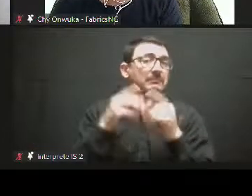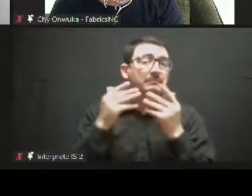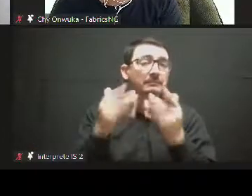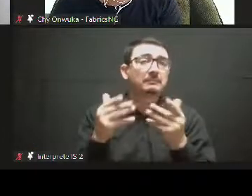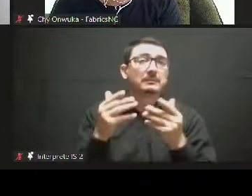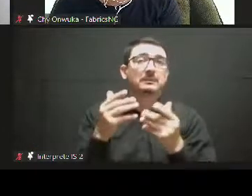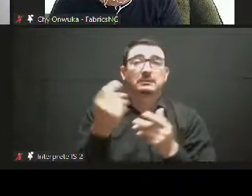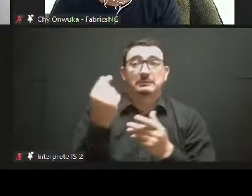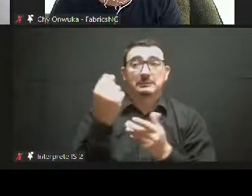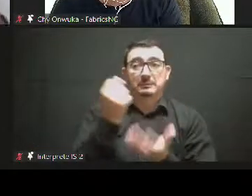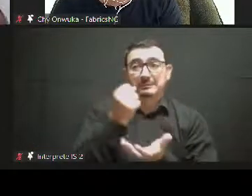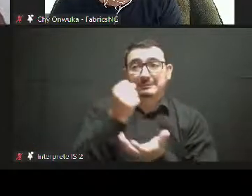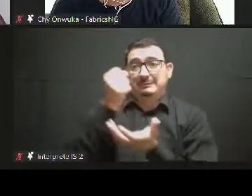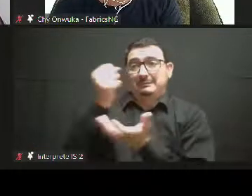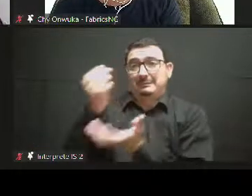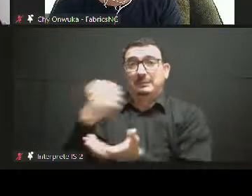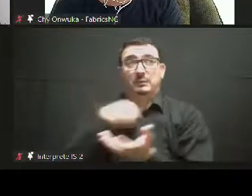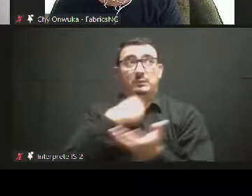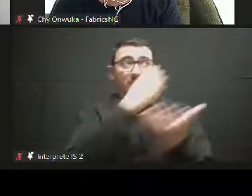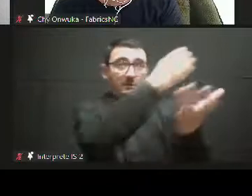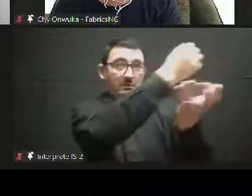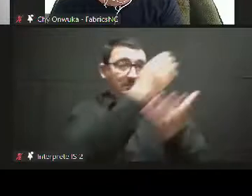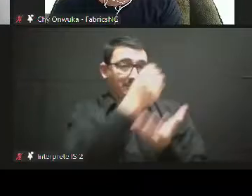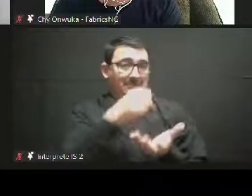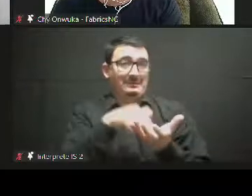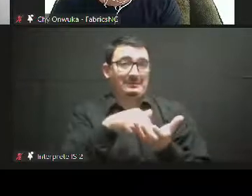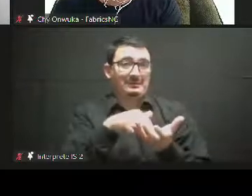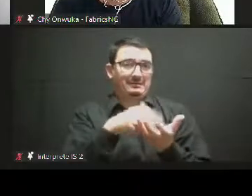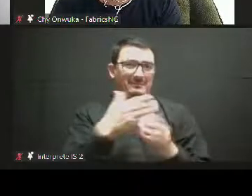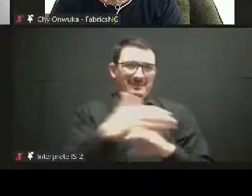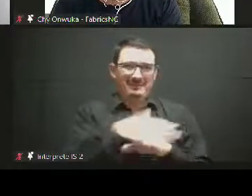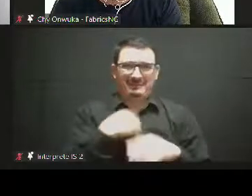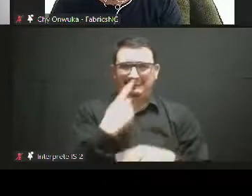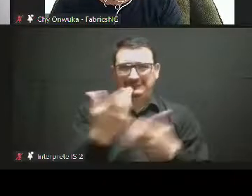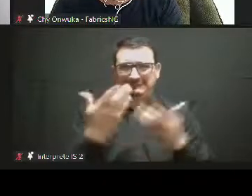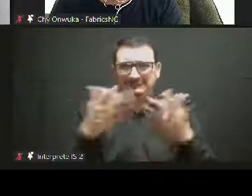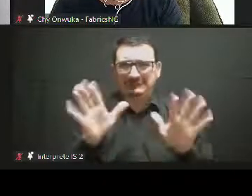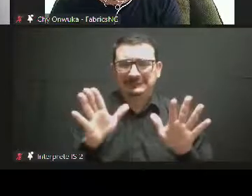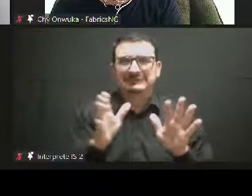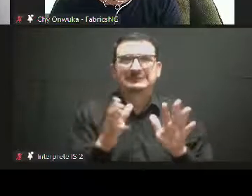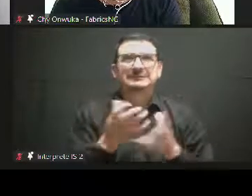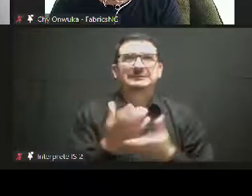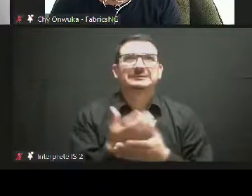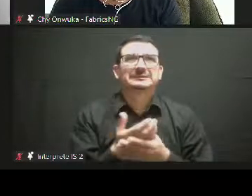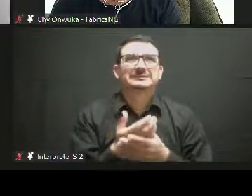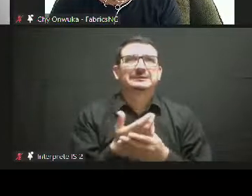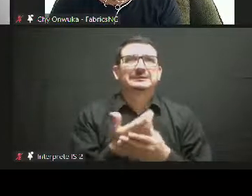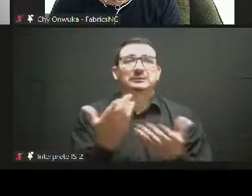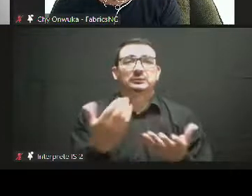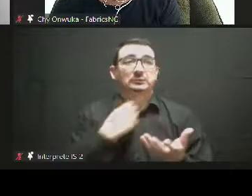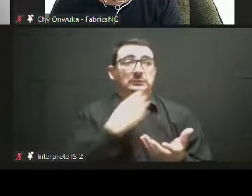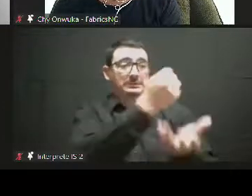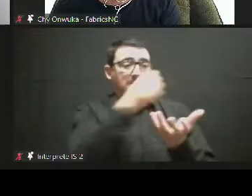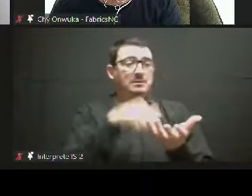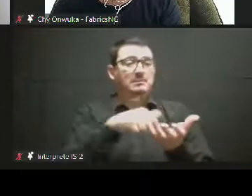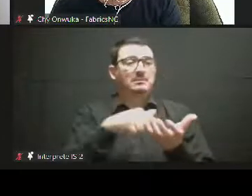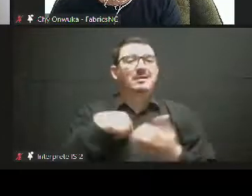of programs to invest on diversity, on talents, on